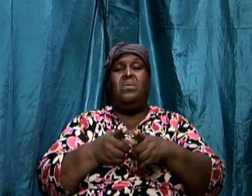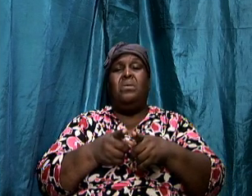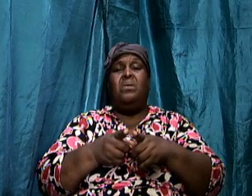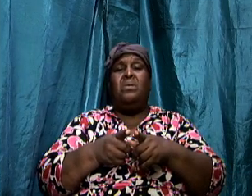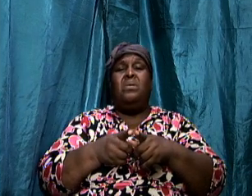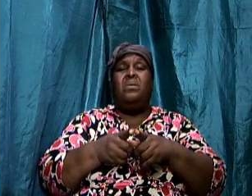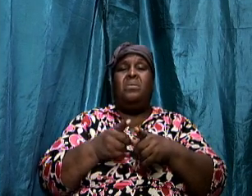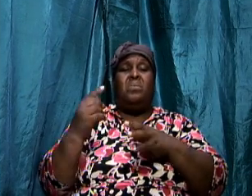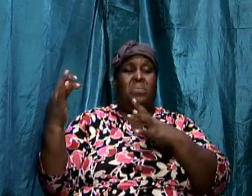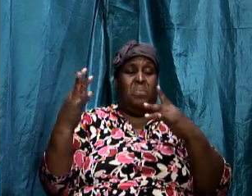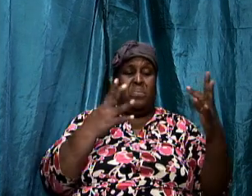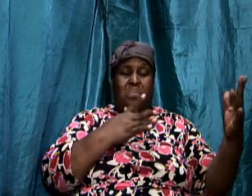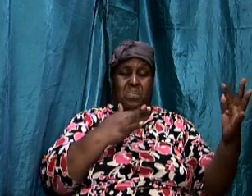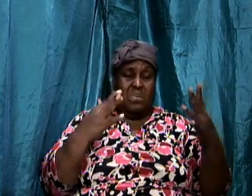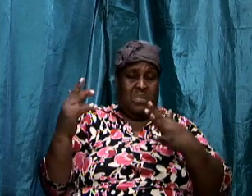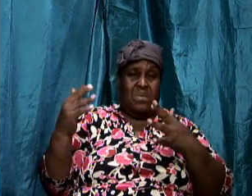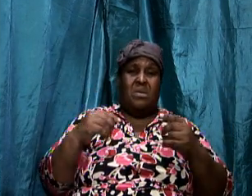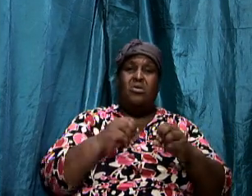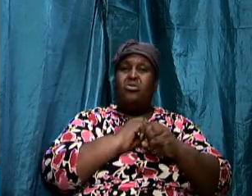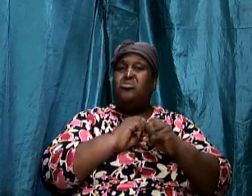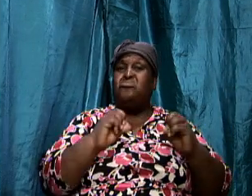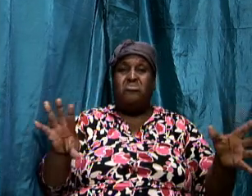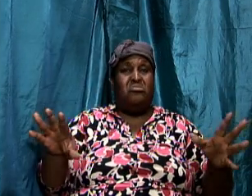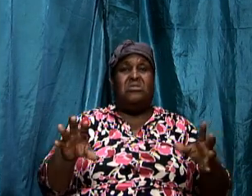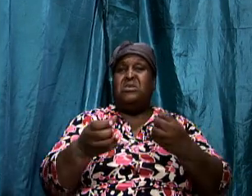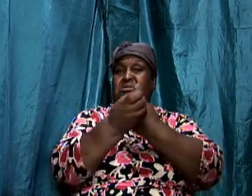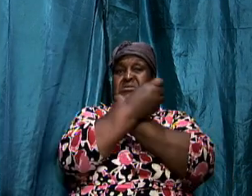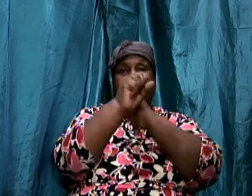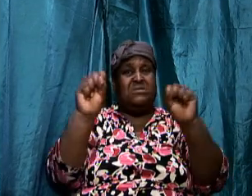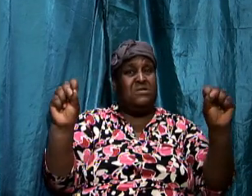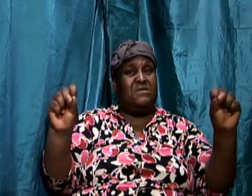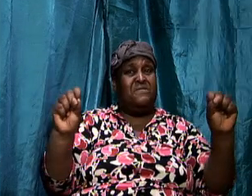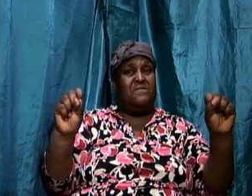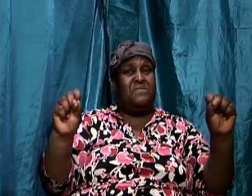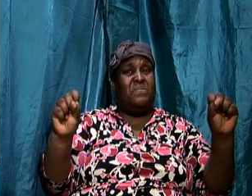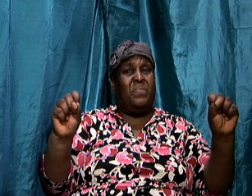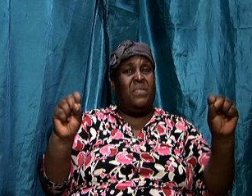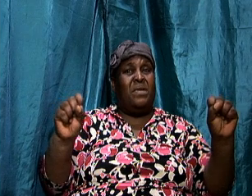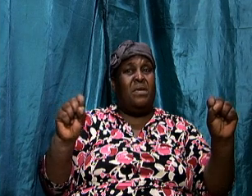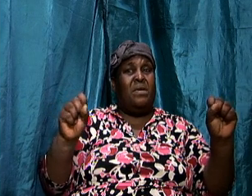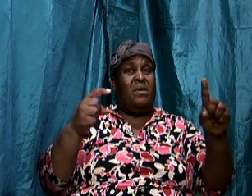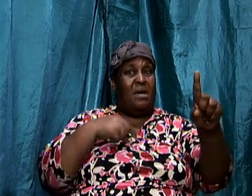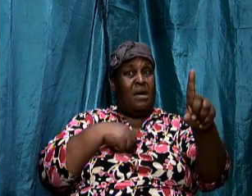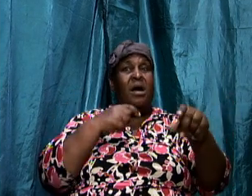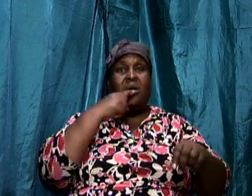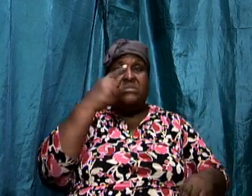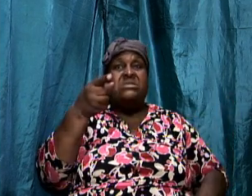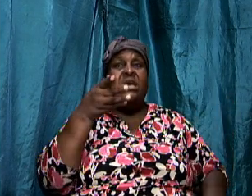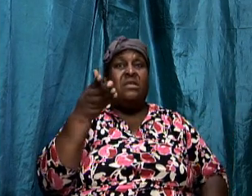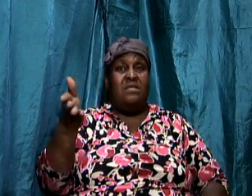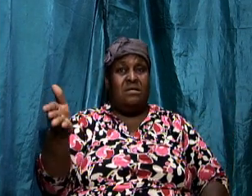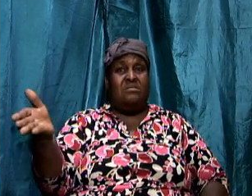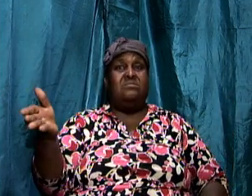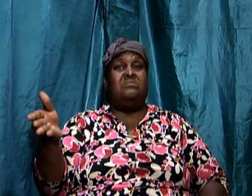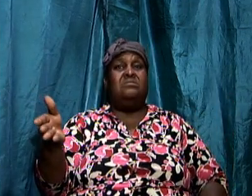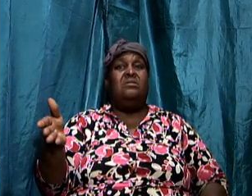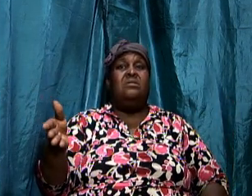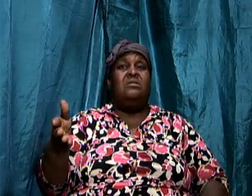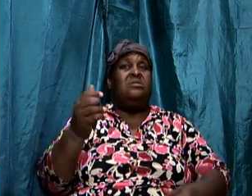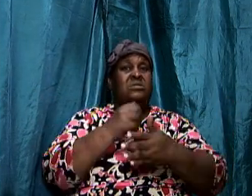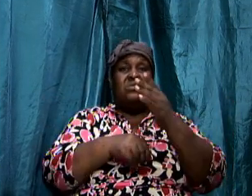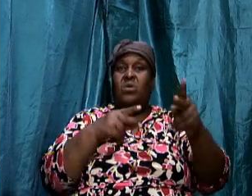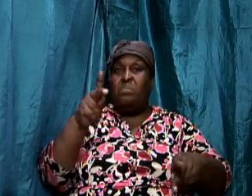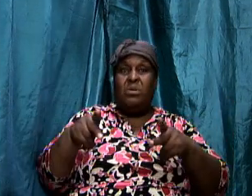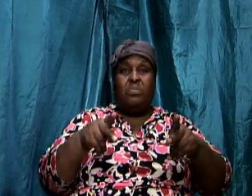war fear nothing speared and i'm saying this because some folks don't understand when they say